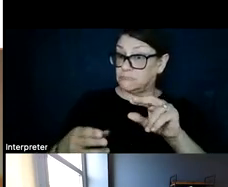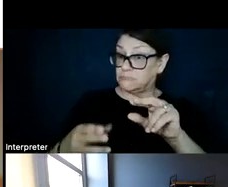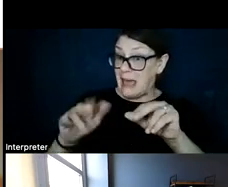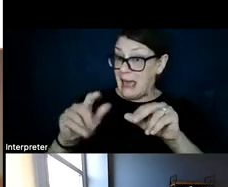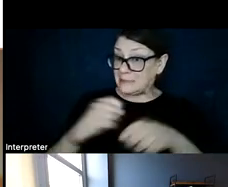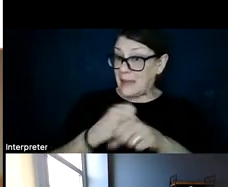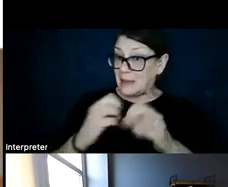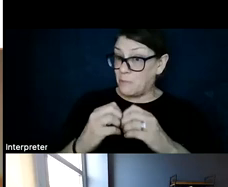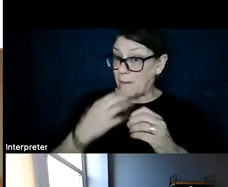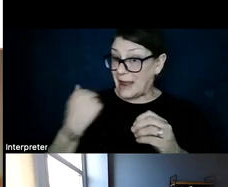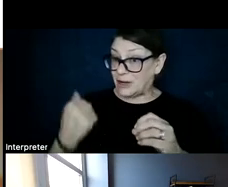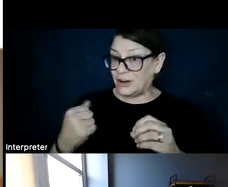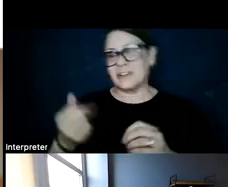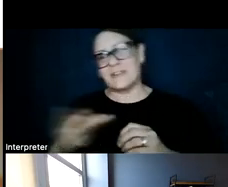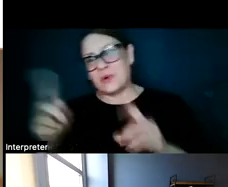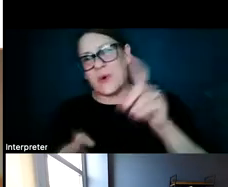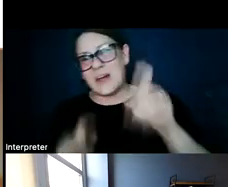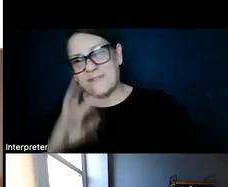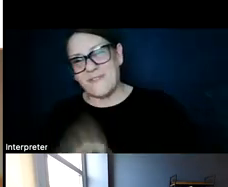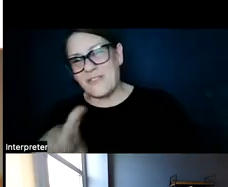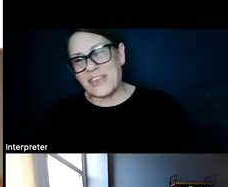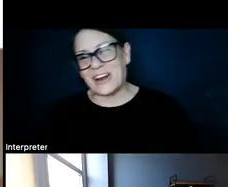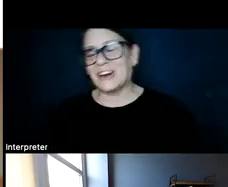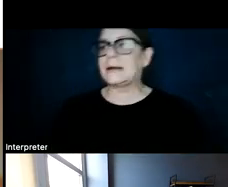That's a few questions there. Yes, yeah.